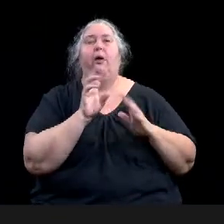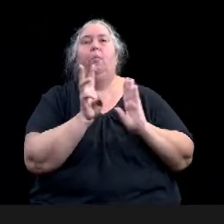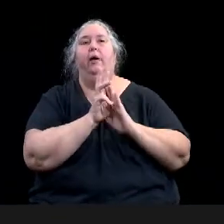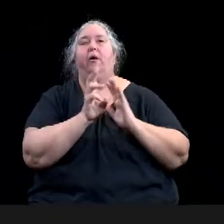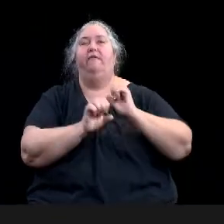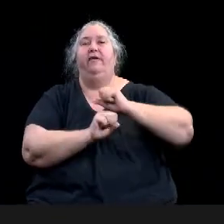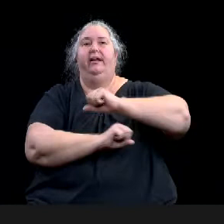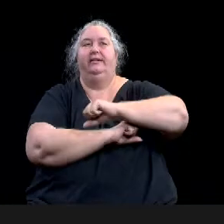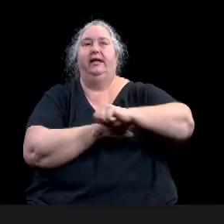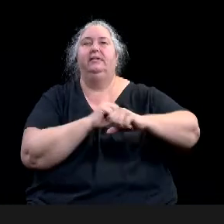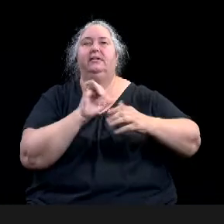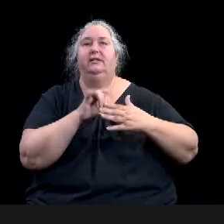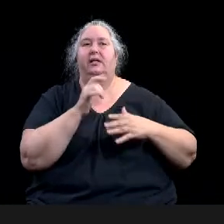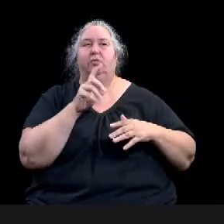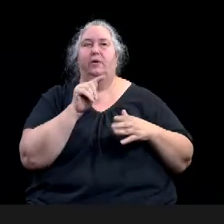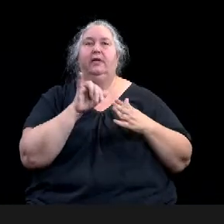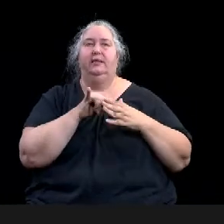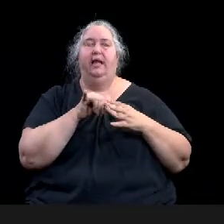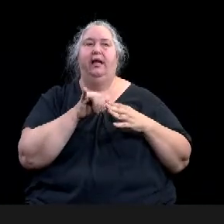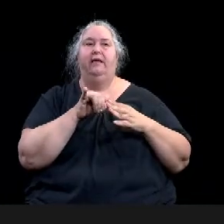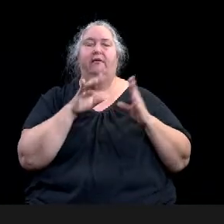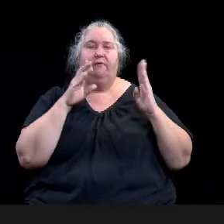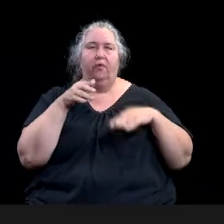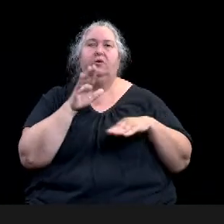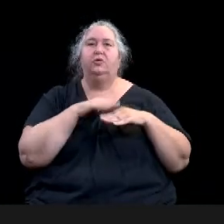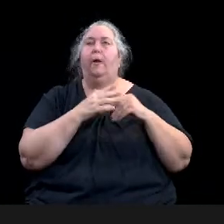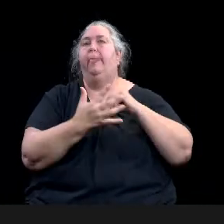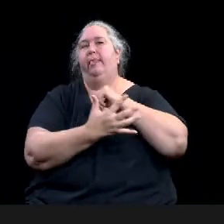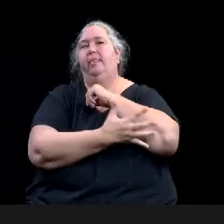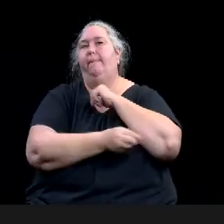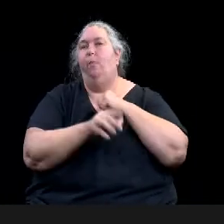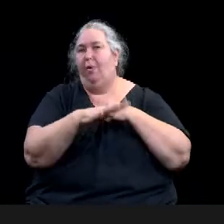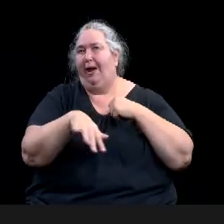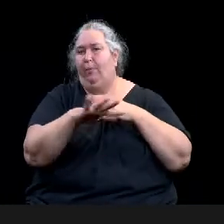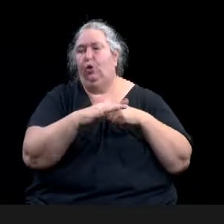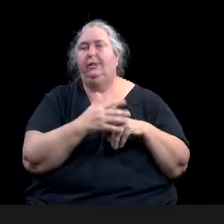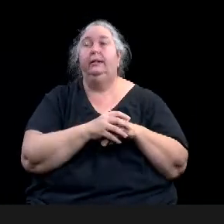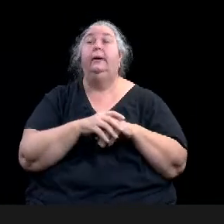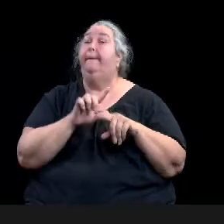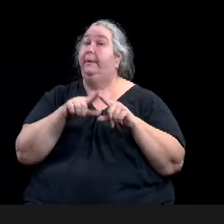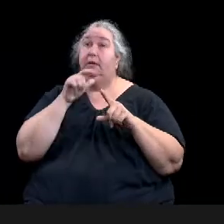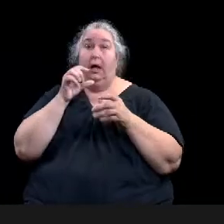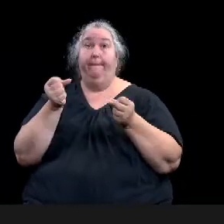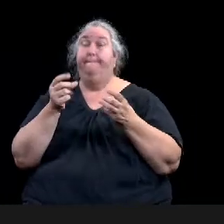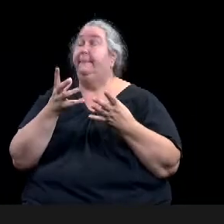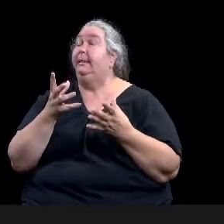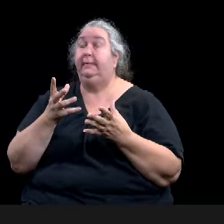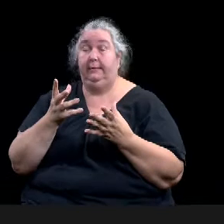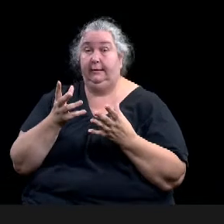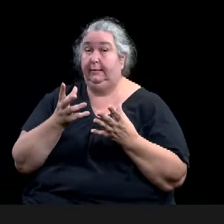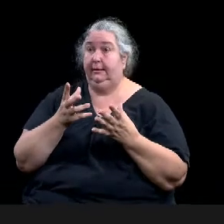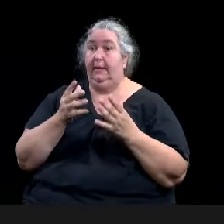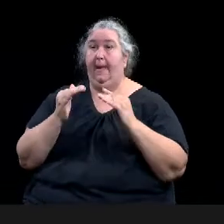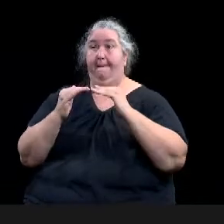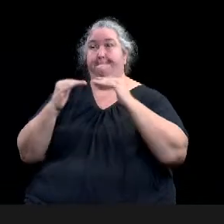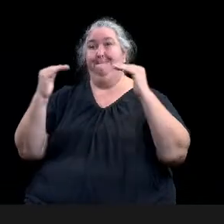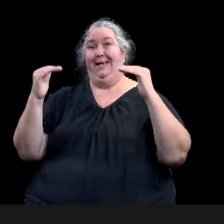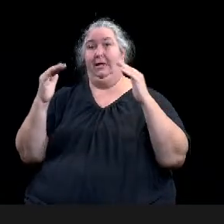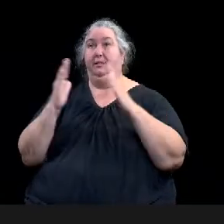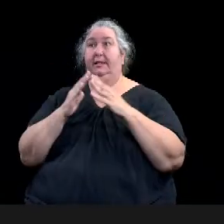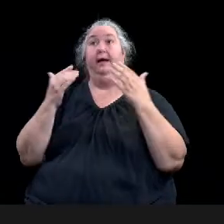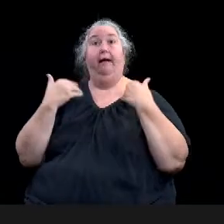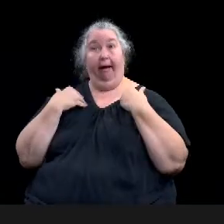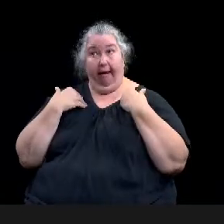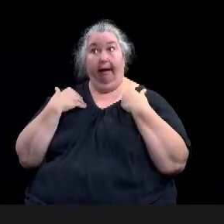peer cities have neighborhood engagement type programs. Um, and a matter of fact, only two have neighborhood grant